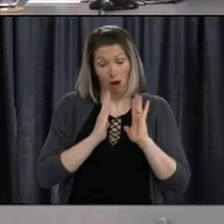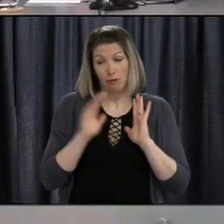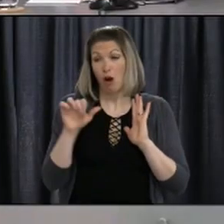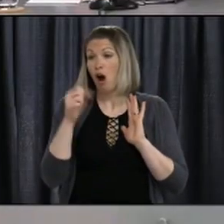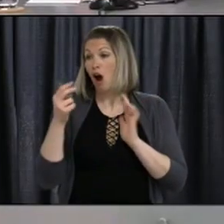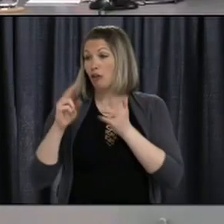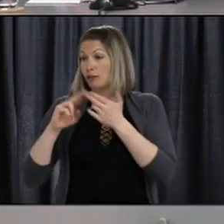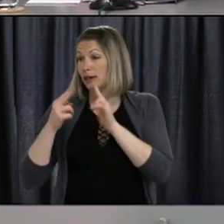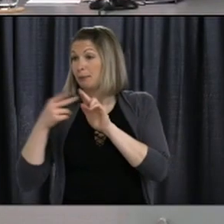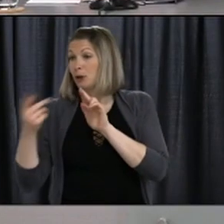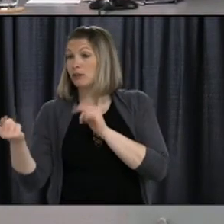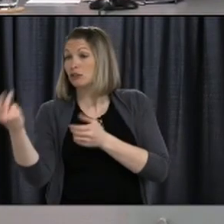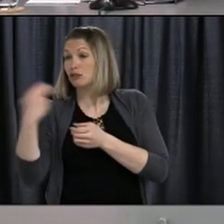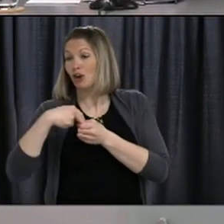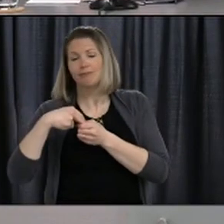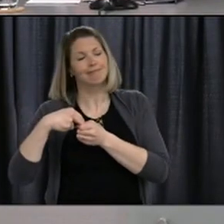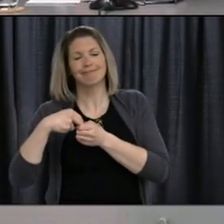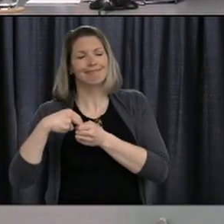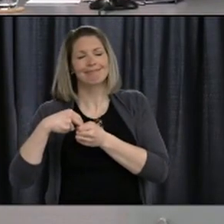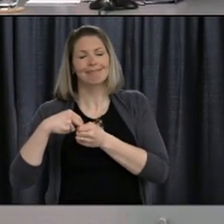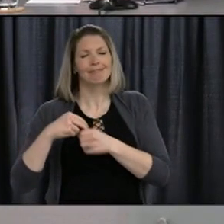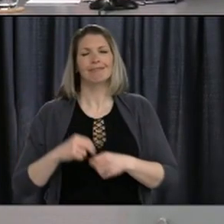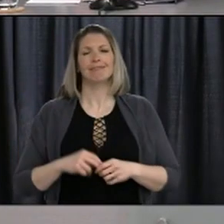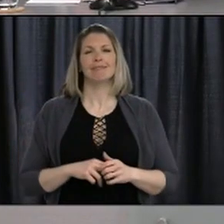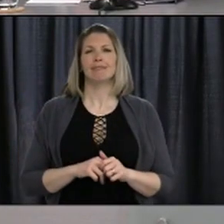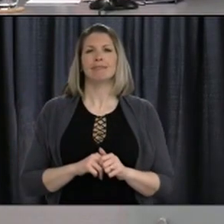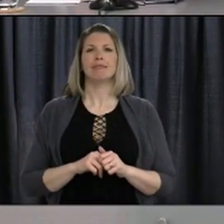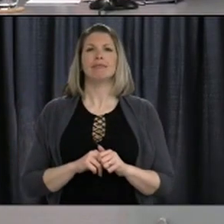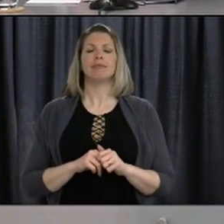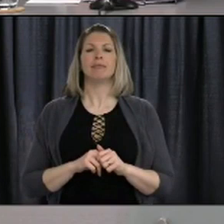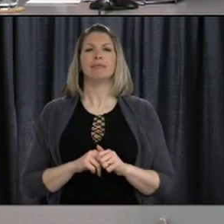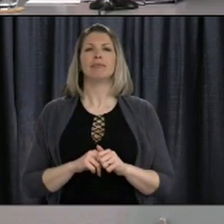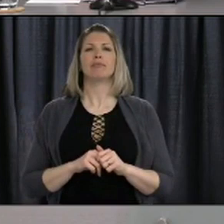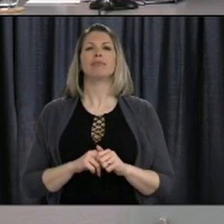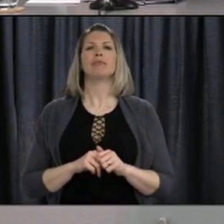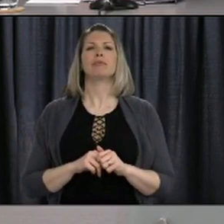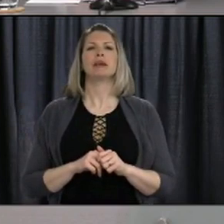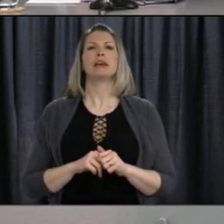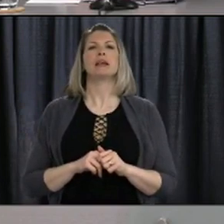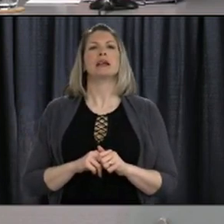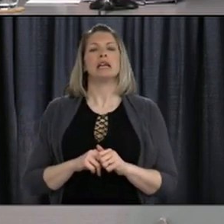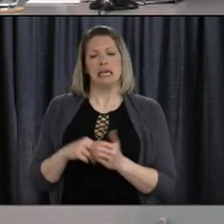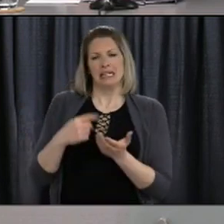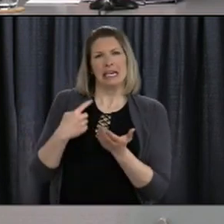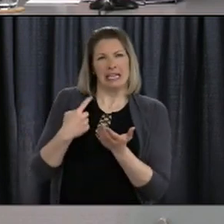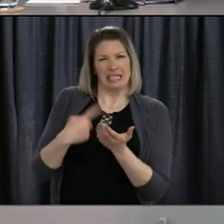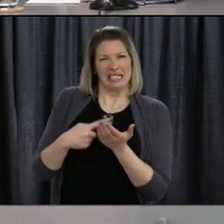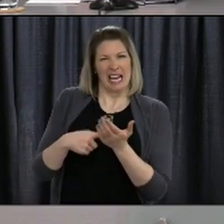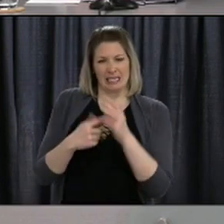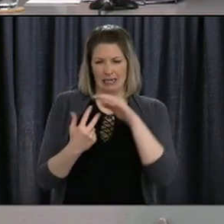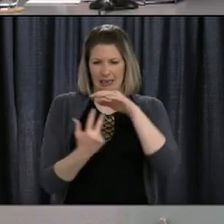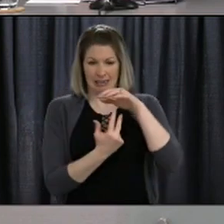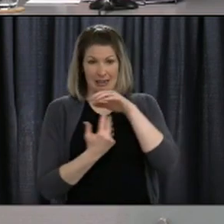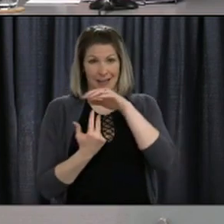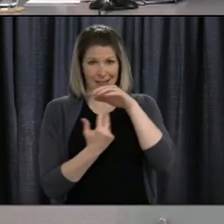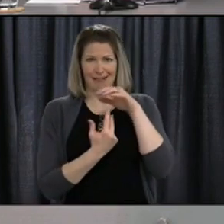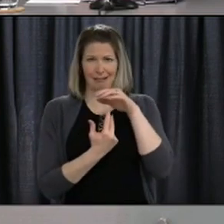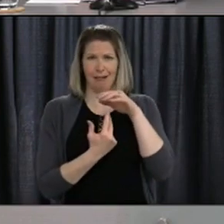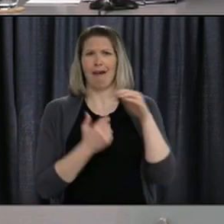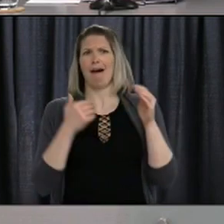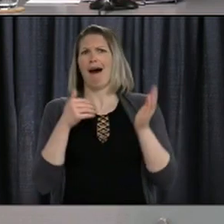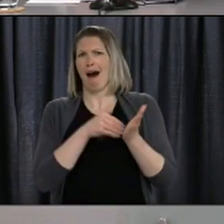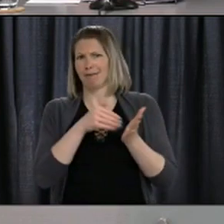Speaking of bubbles, some people who have RVs are a little bit upset that it's not until level two that they could actually go and spend